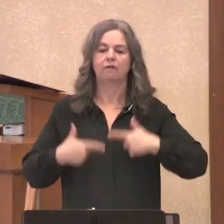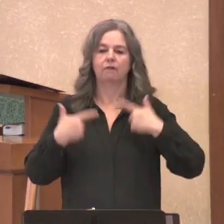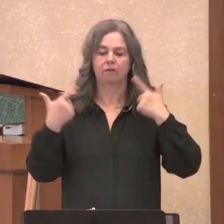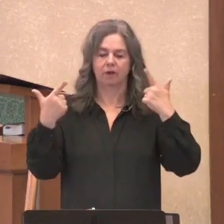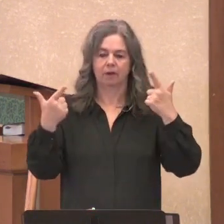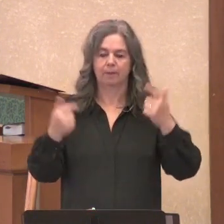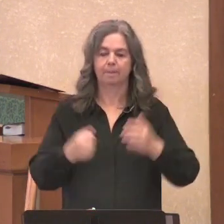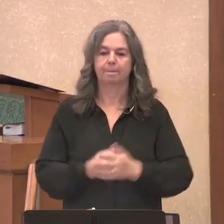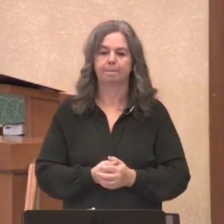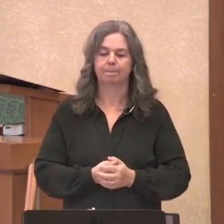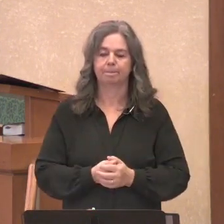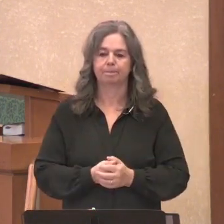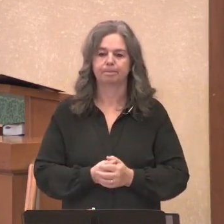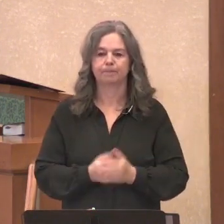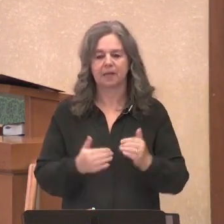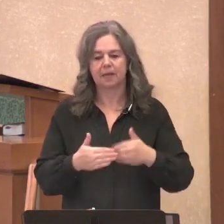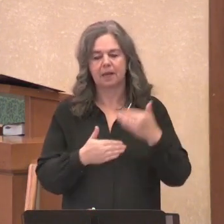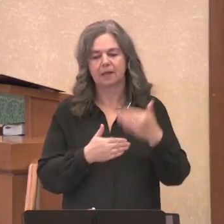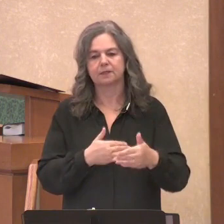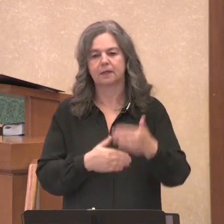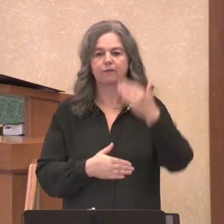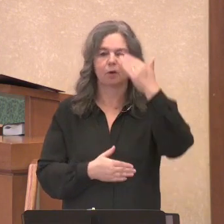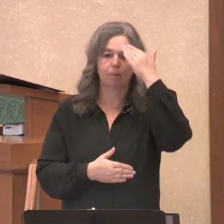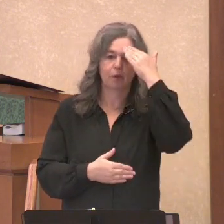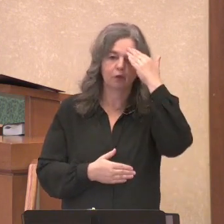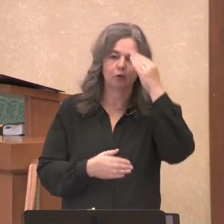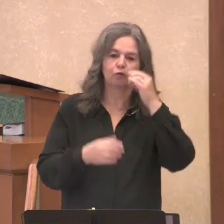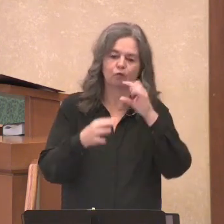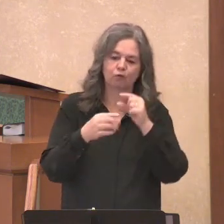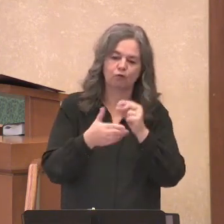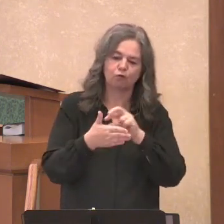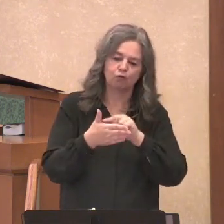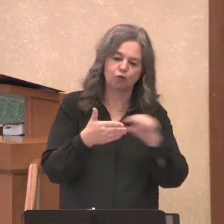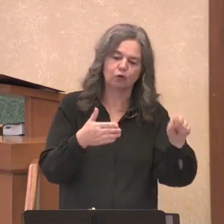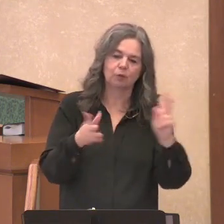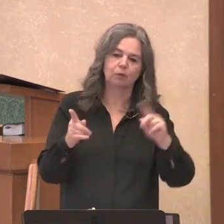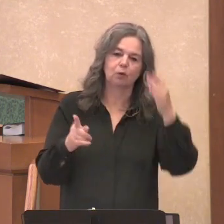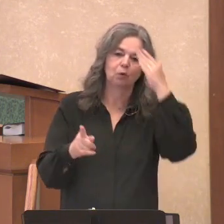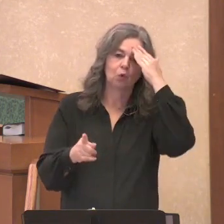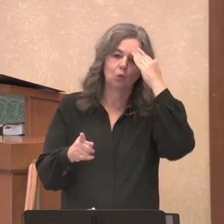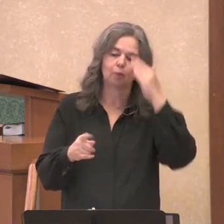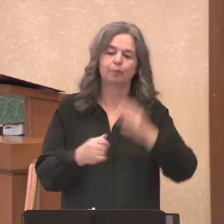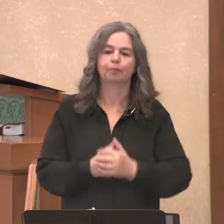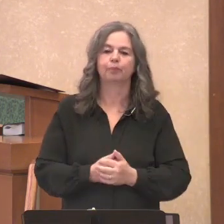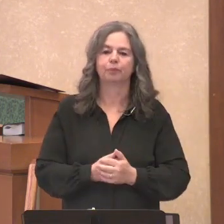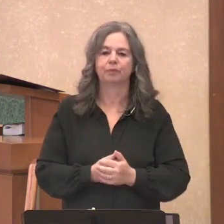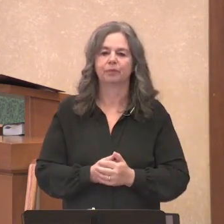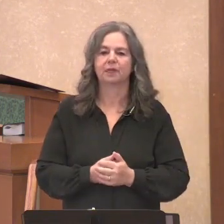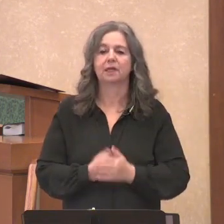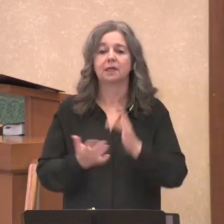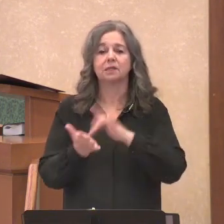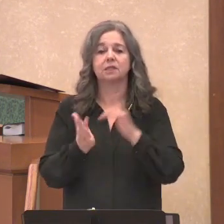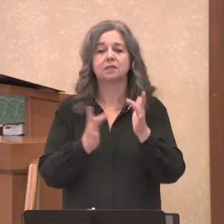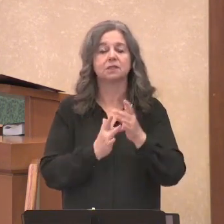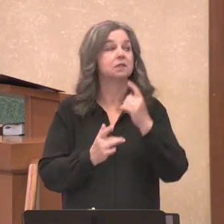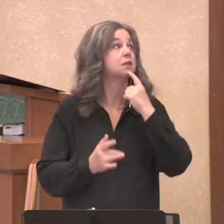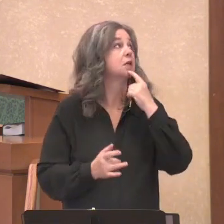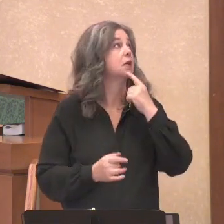And what follows is that familiar verse that many of us know by heart. Jesus says,